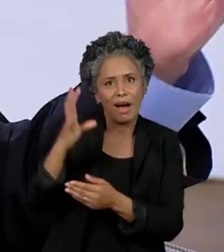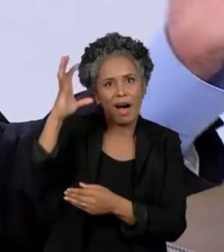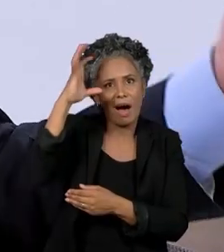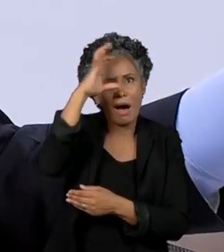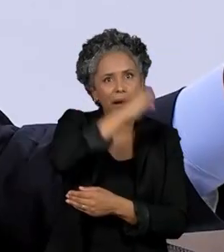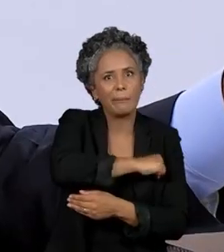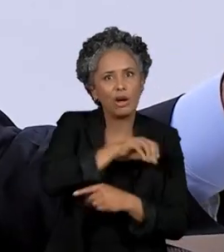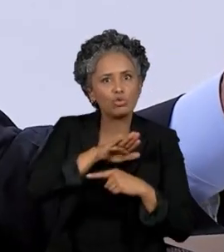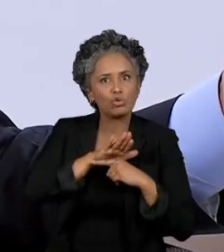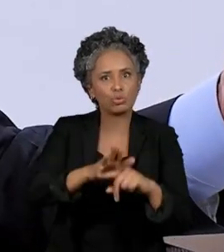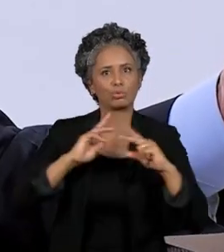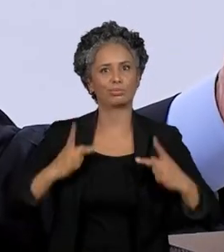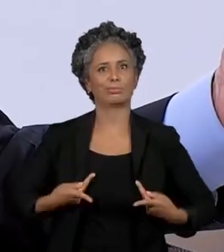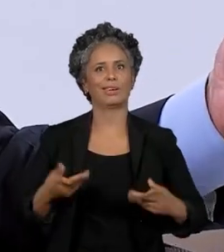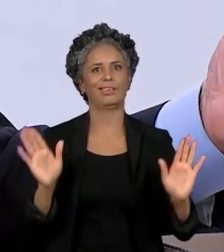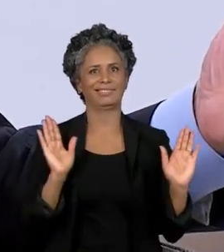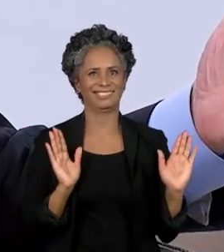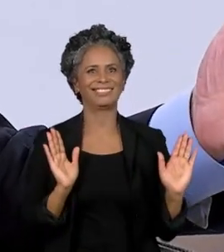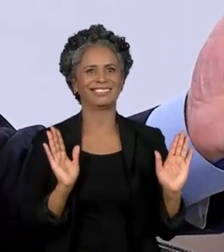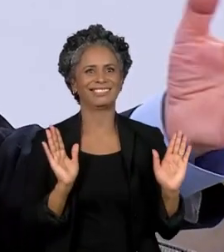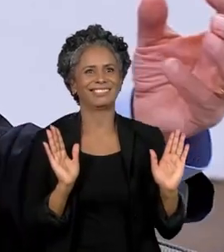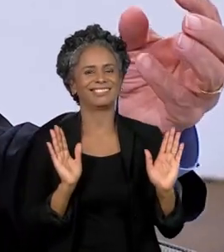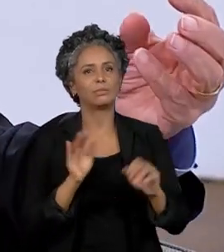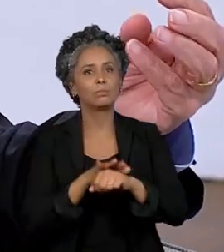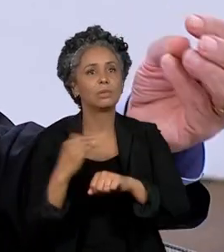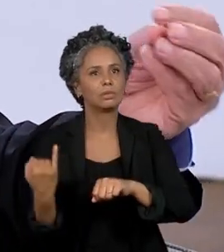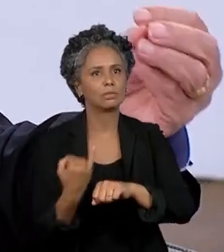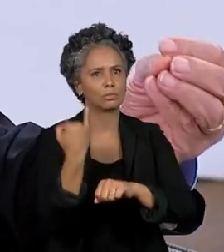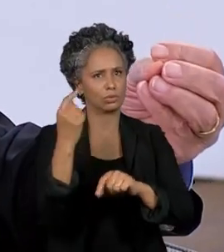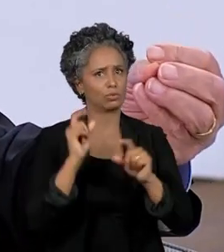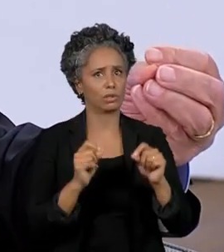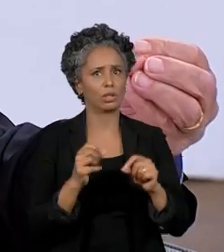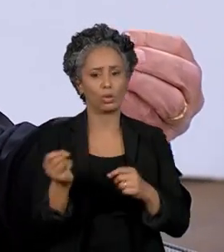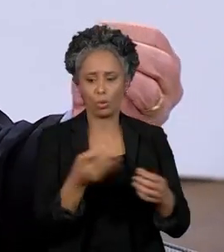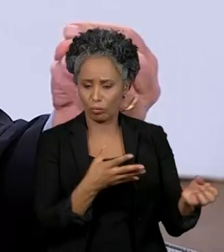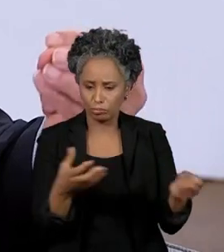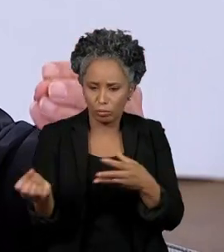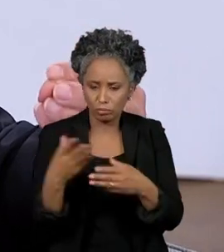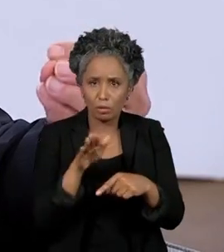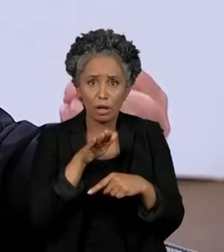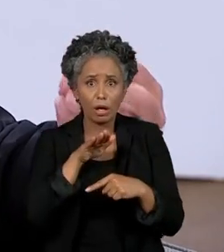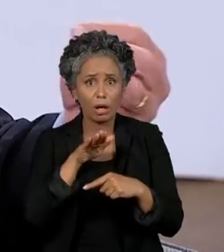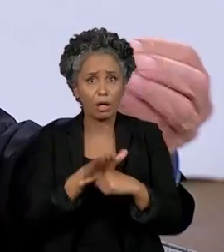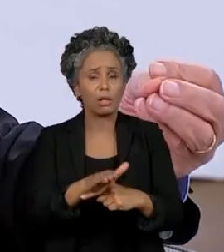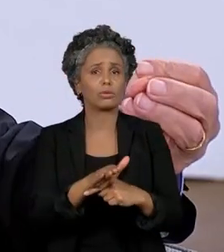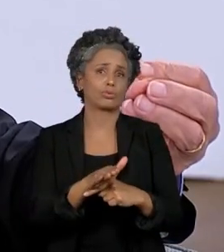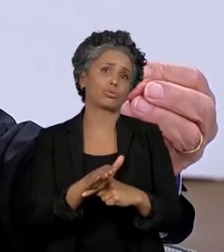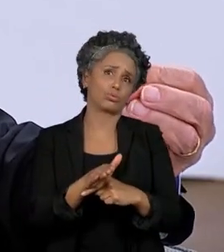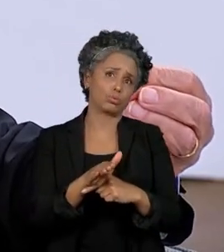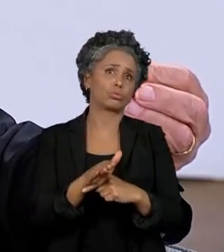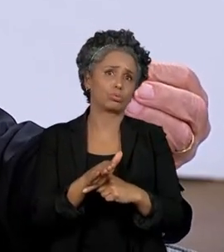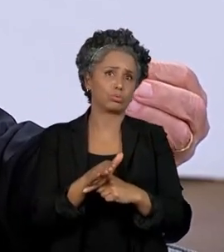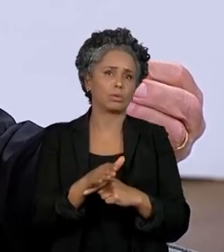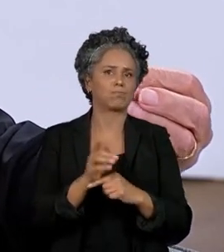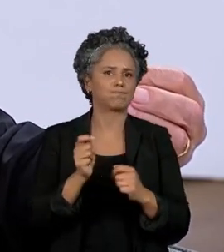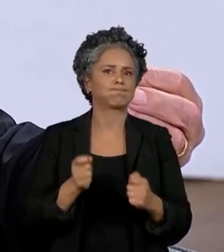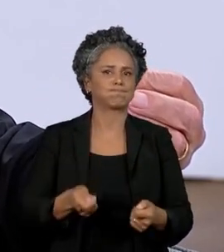can even do learning. So the new innovations are going to be particularly harsh